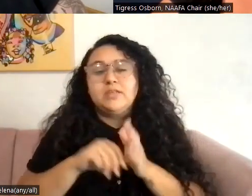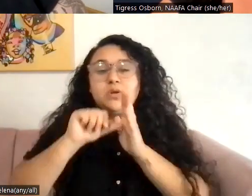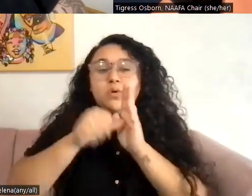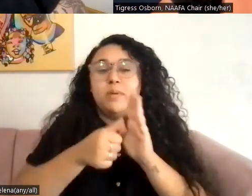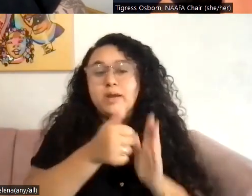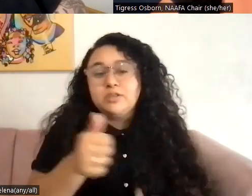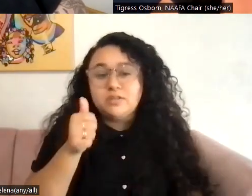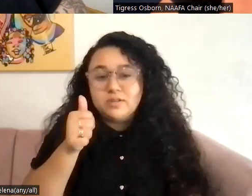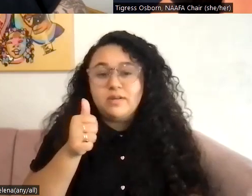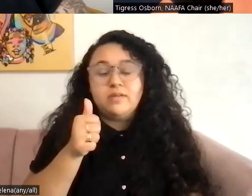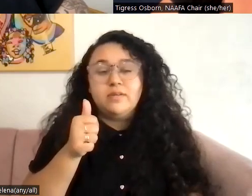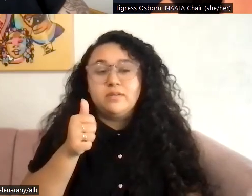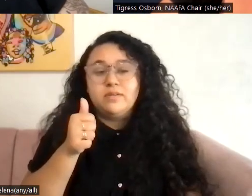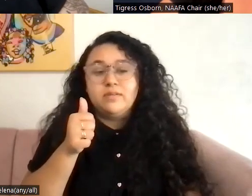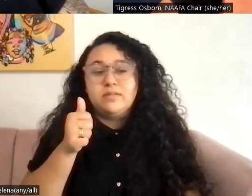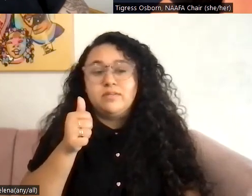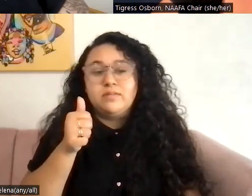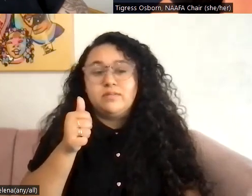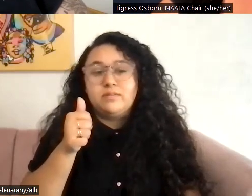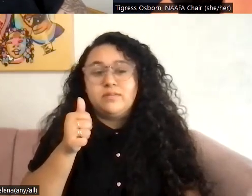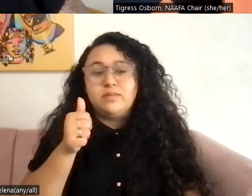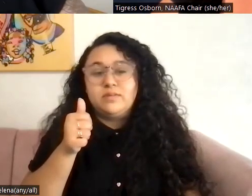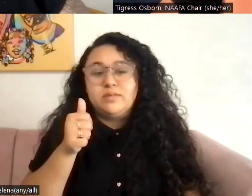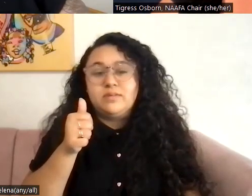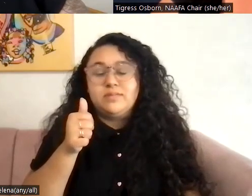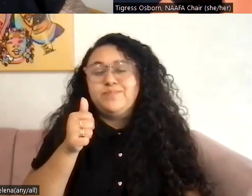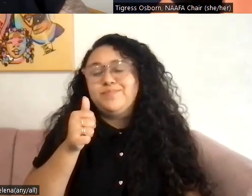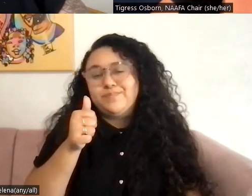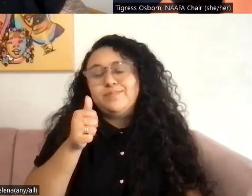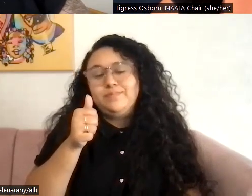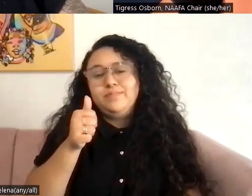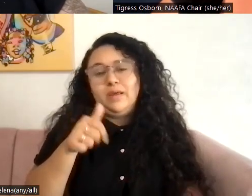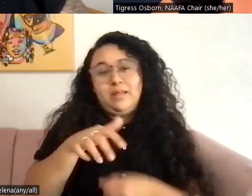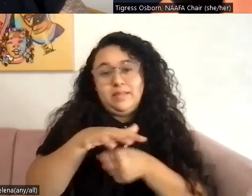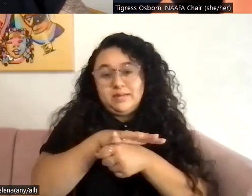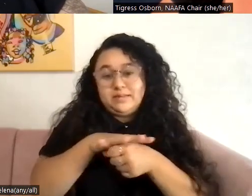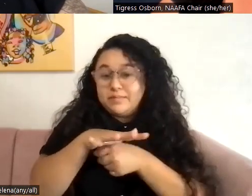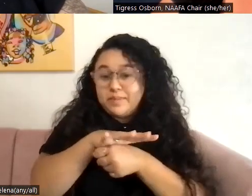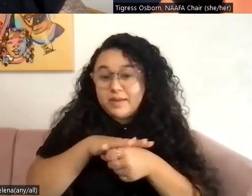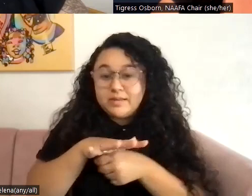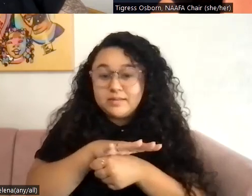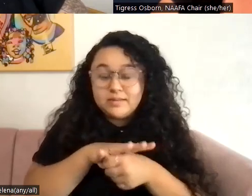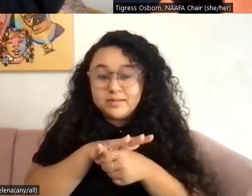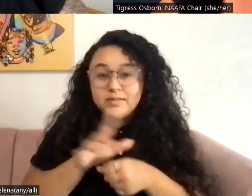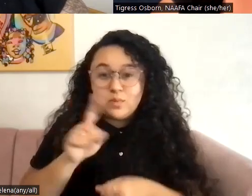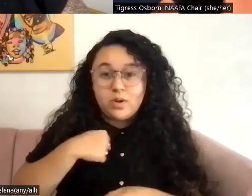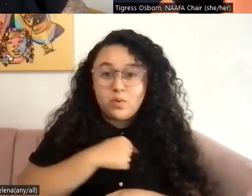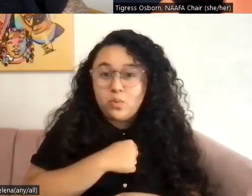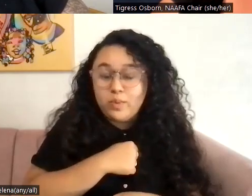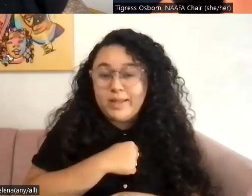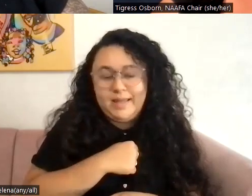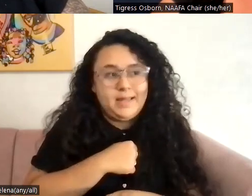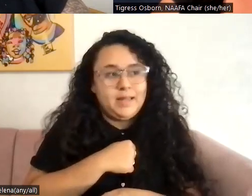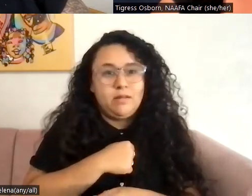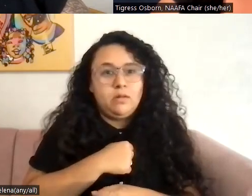the, the spaces that we inhabit are not built for us. So we